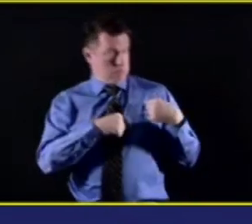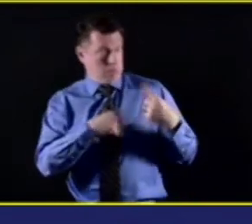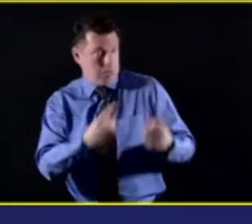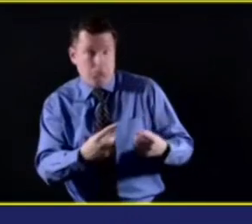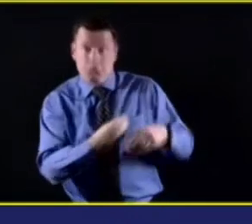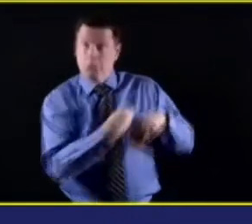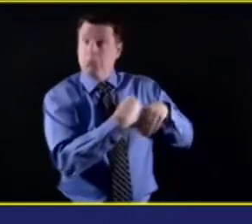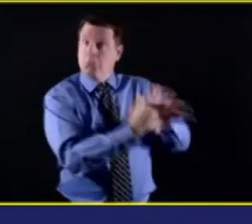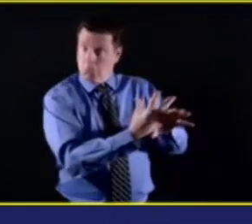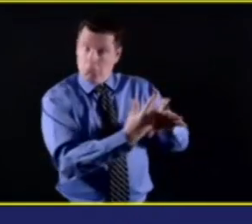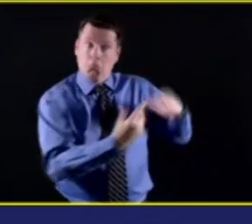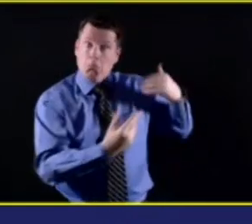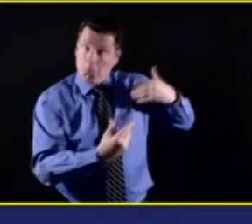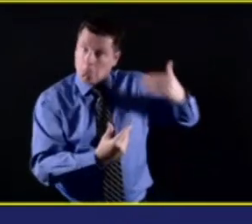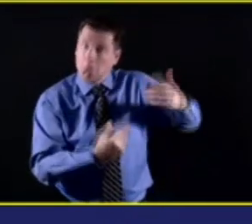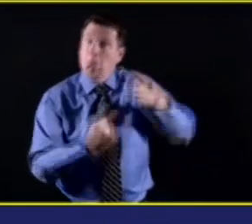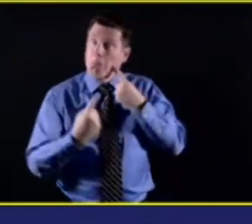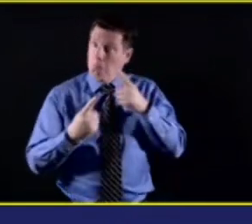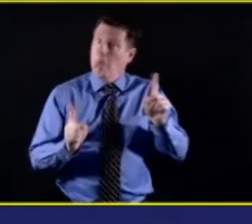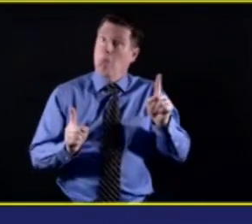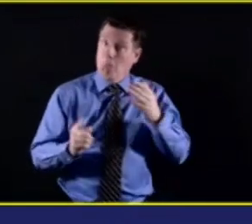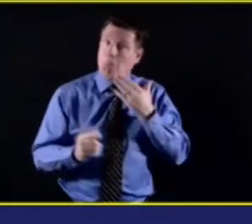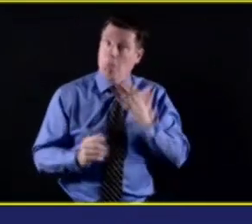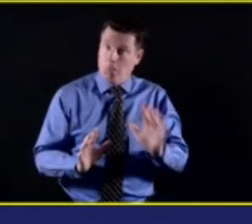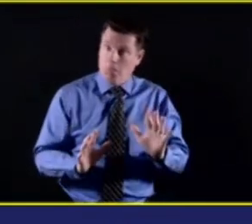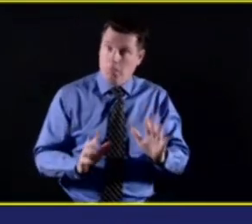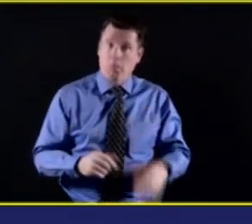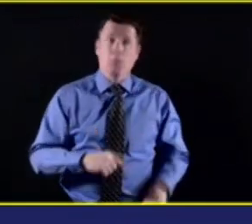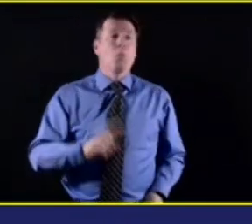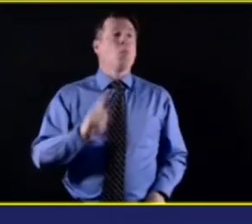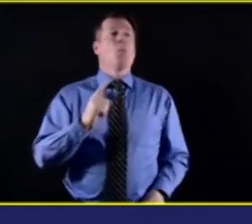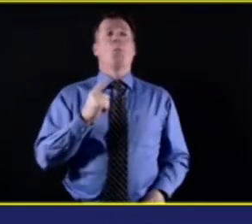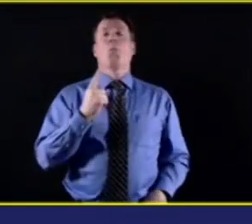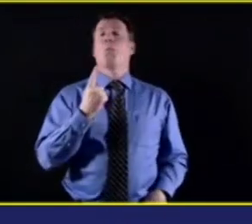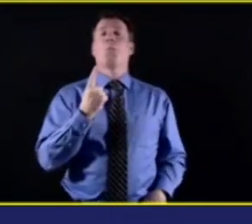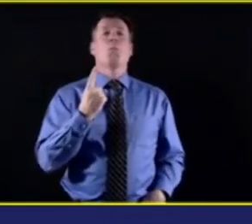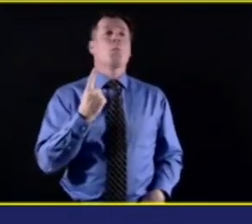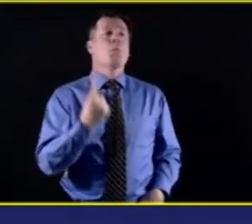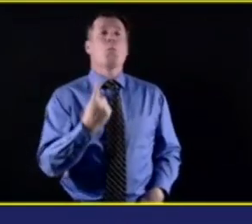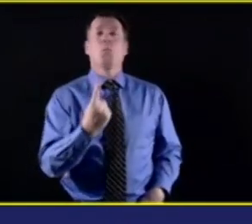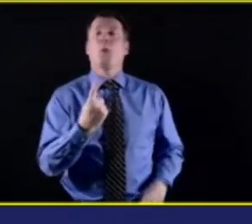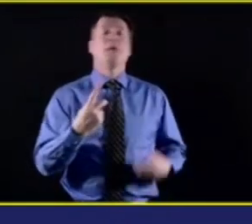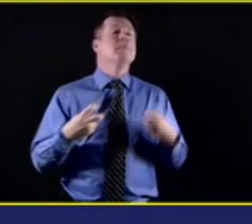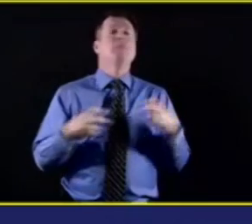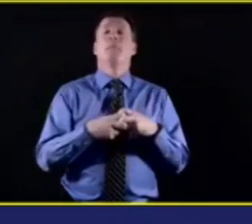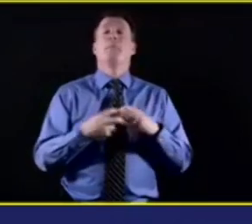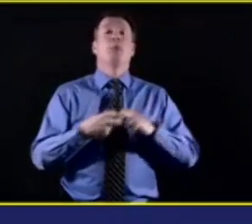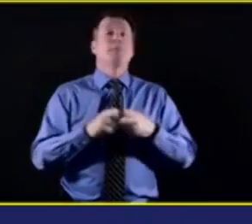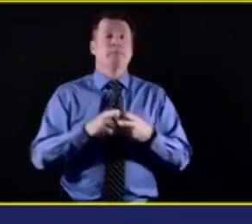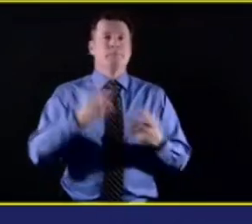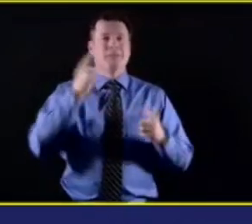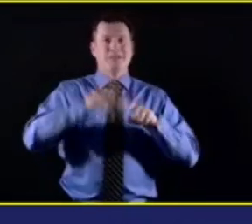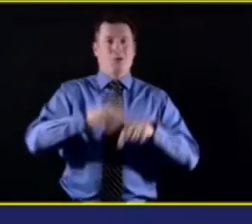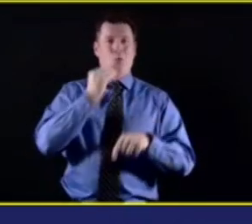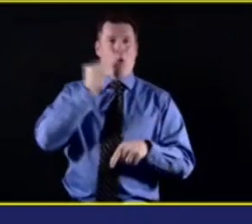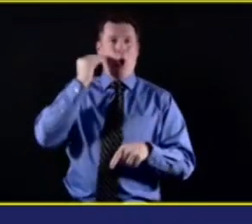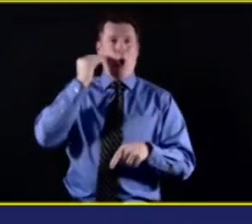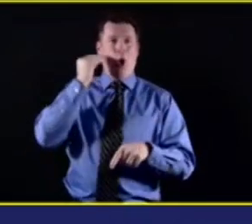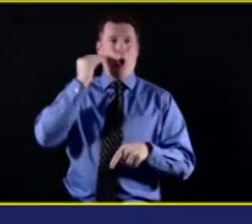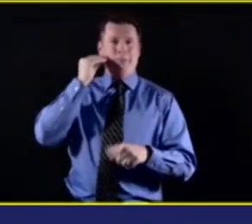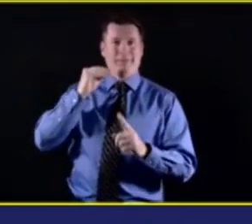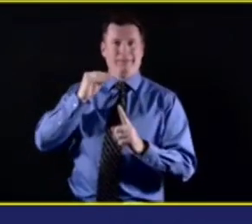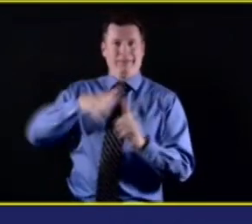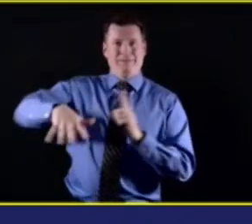privacy distractions, you know, when the person's at home, are there other people in the home, are there noises, things like that.